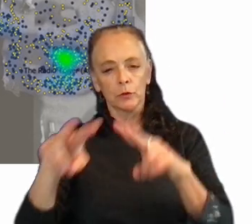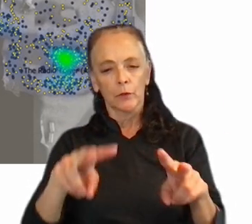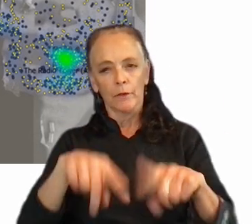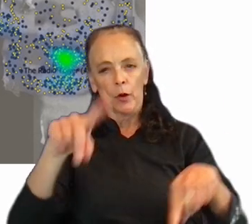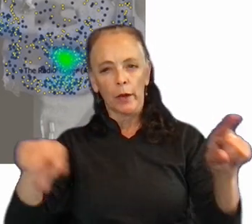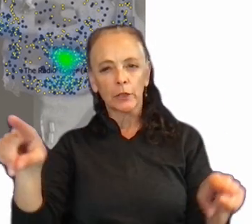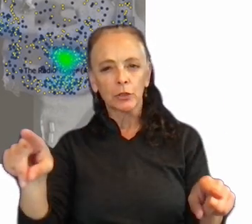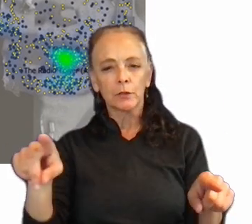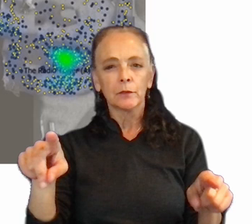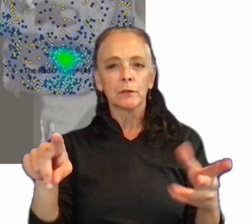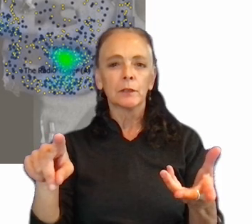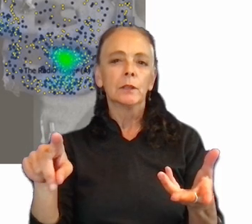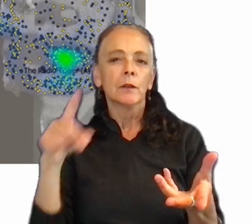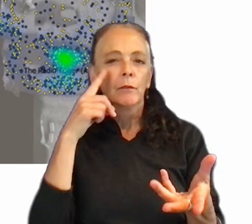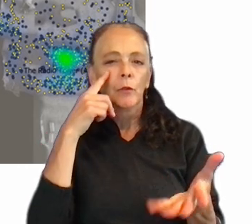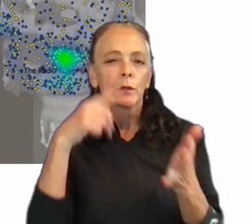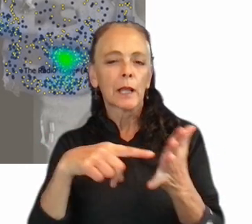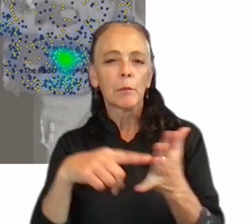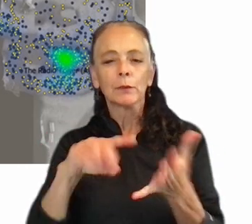such as player deaths across an environment.